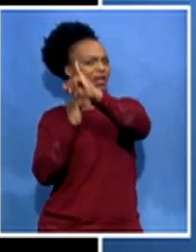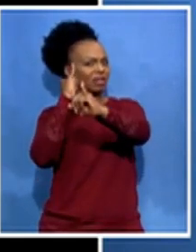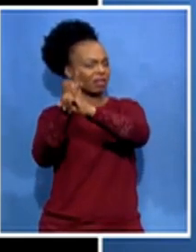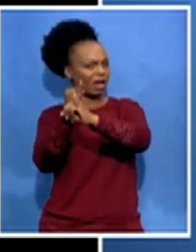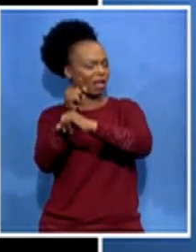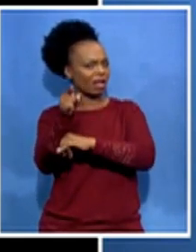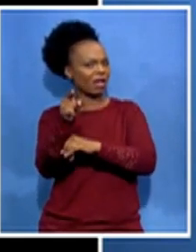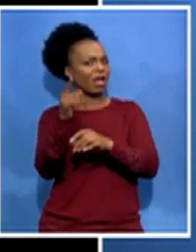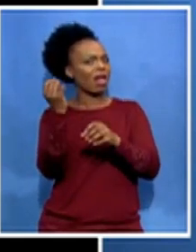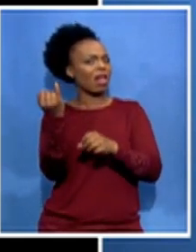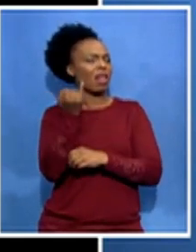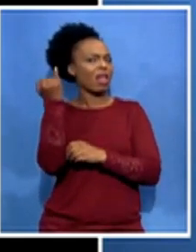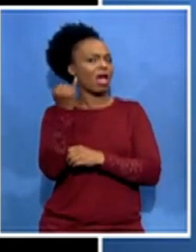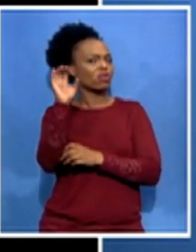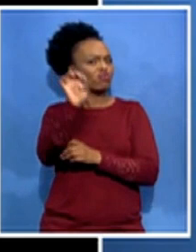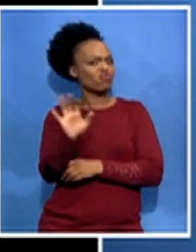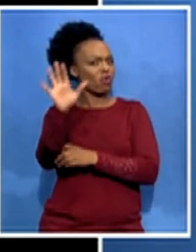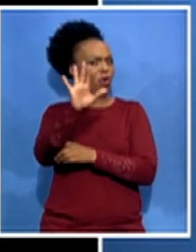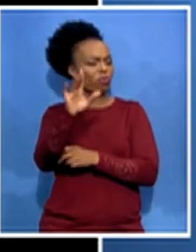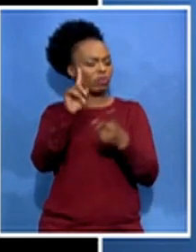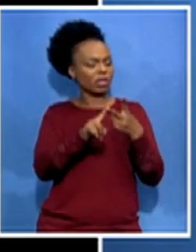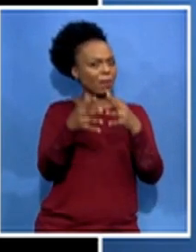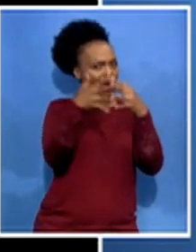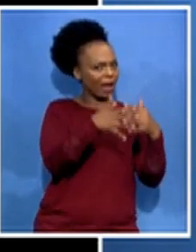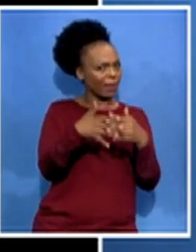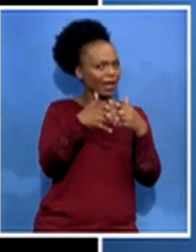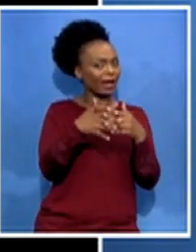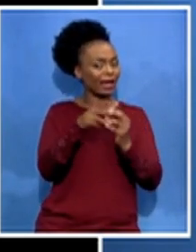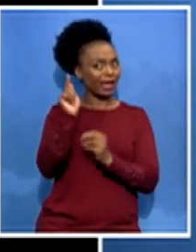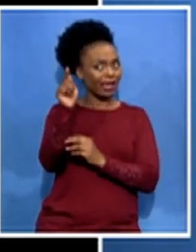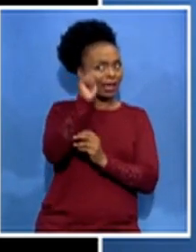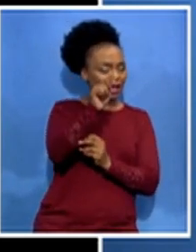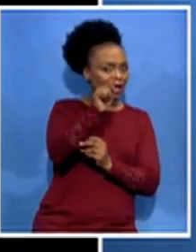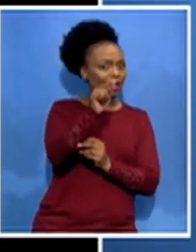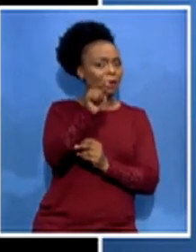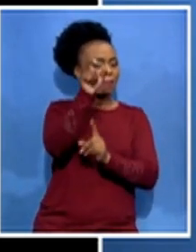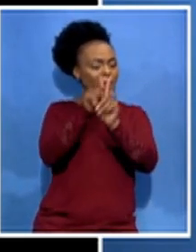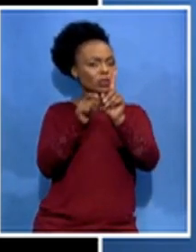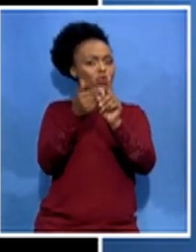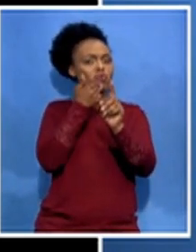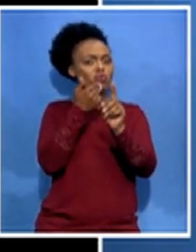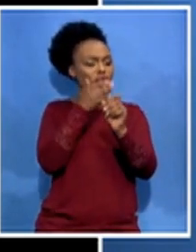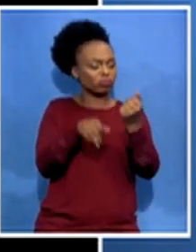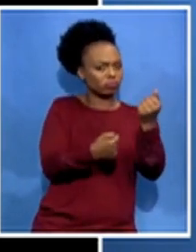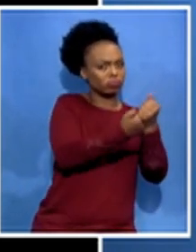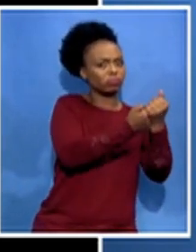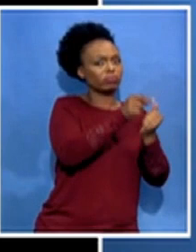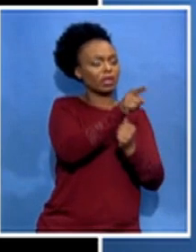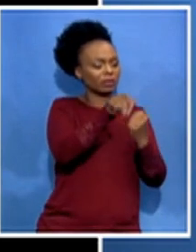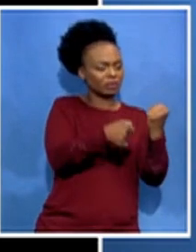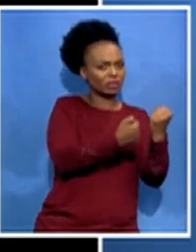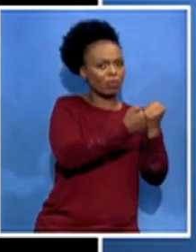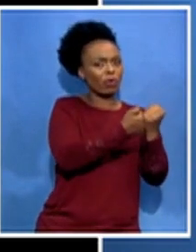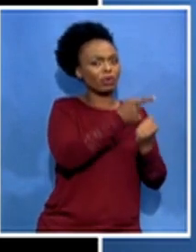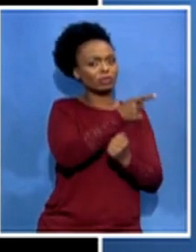america where the people who were perpetrators and supporters of this massacre uh fled to